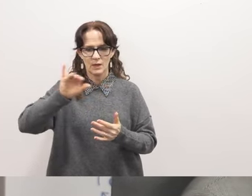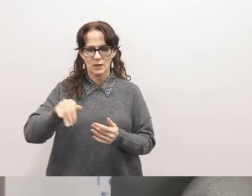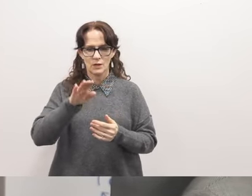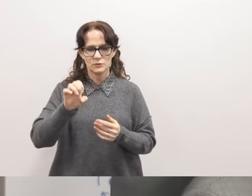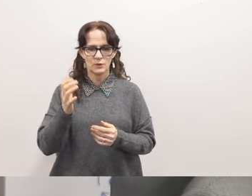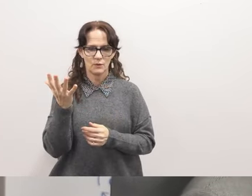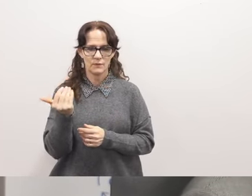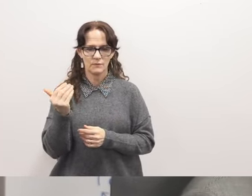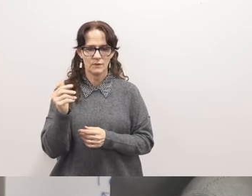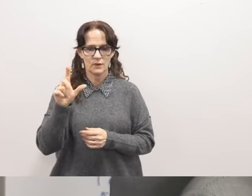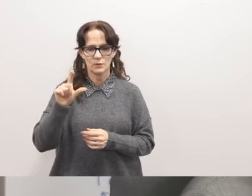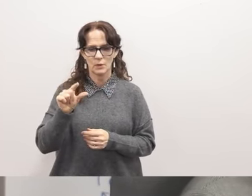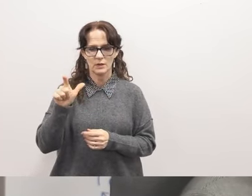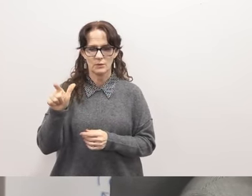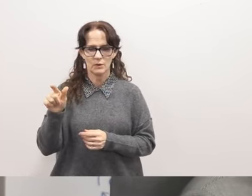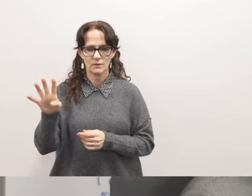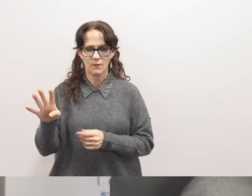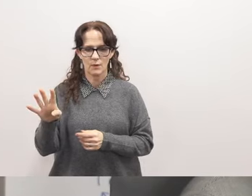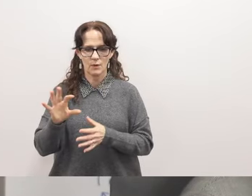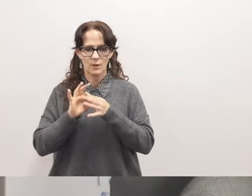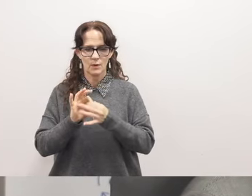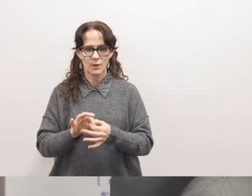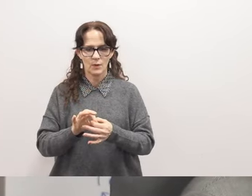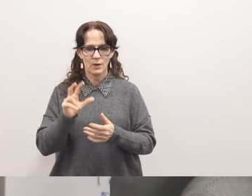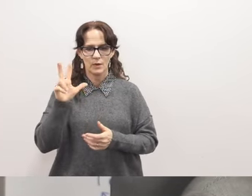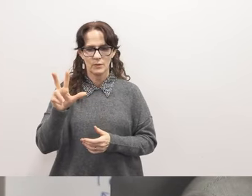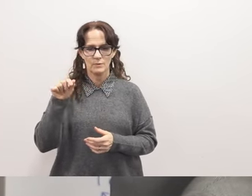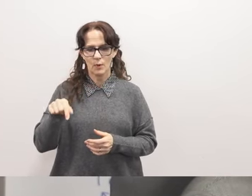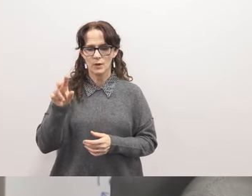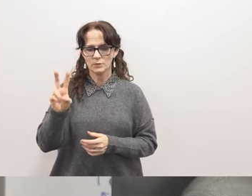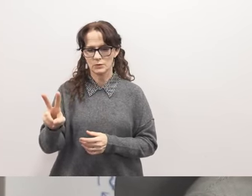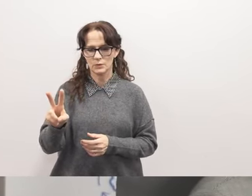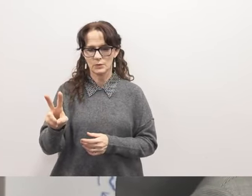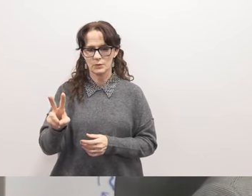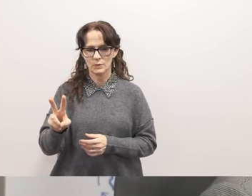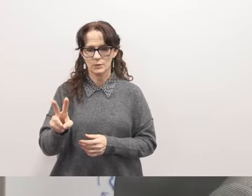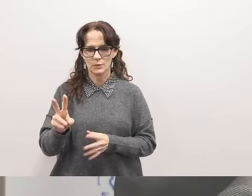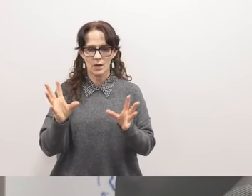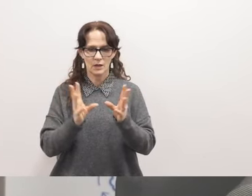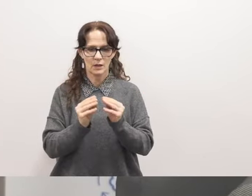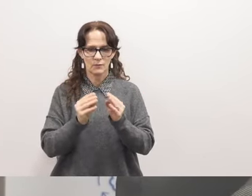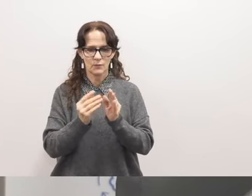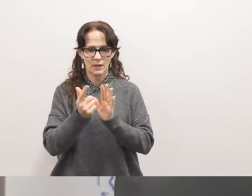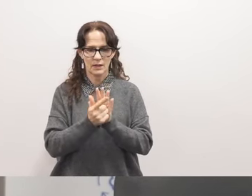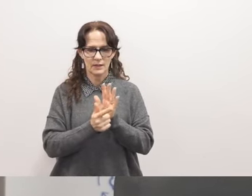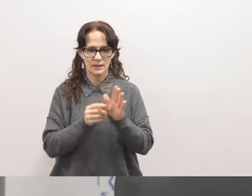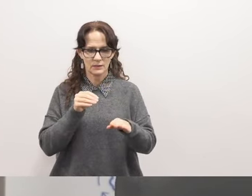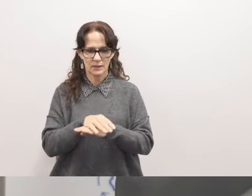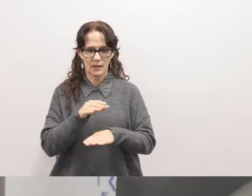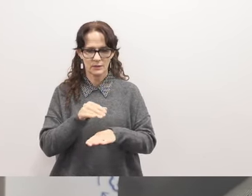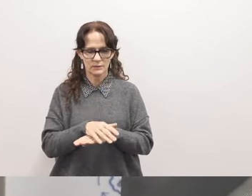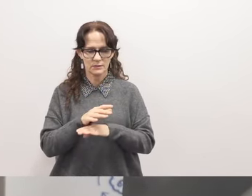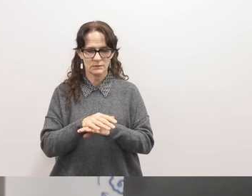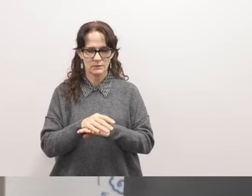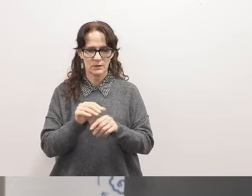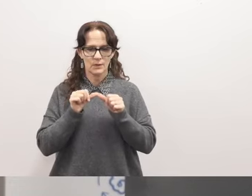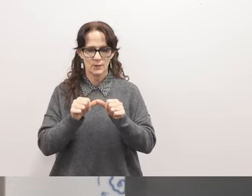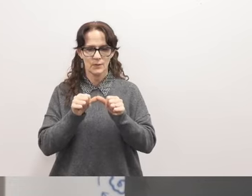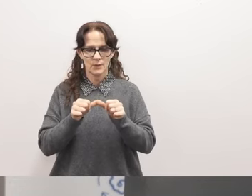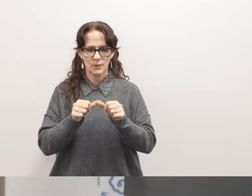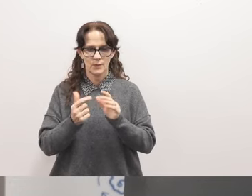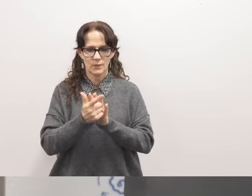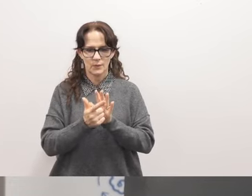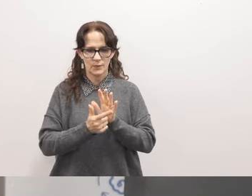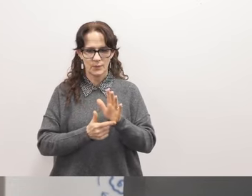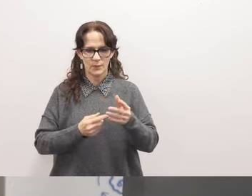2024 regarding item 3.2 conference with legal counsel existing litigation the